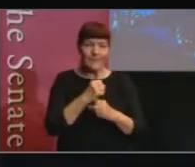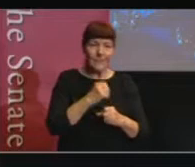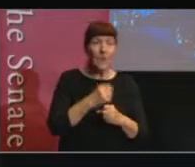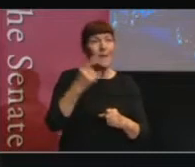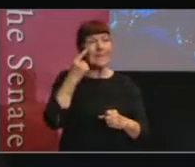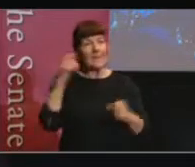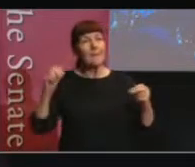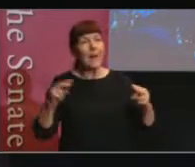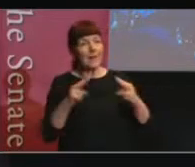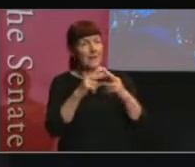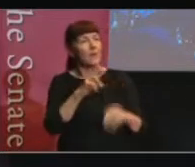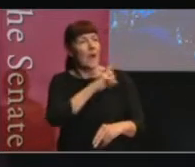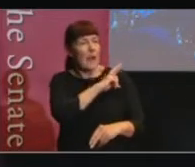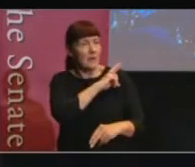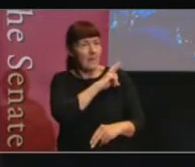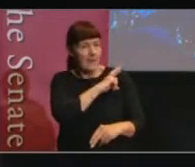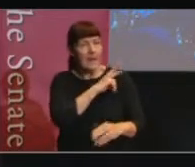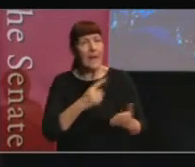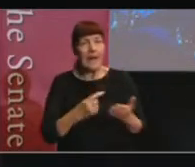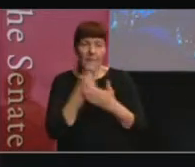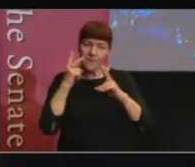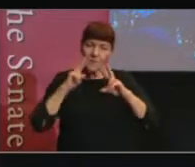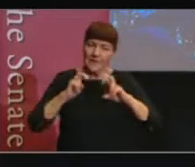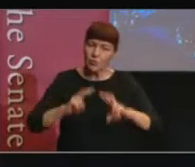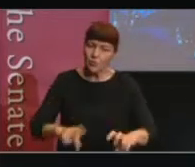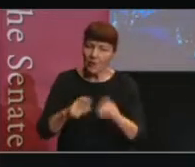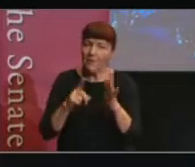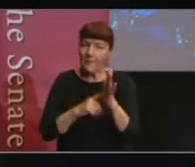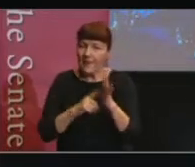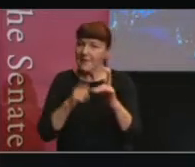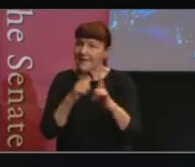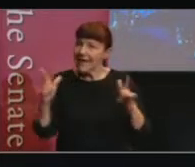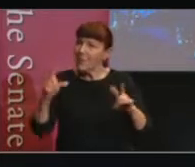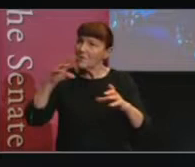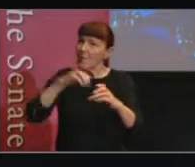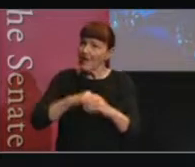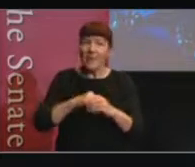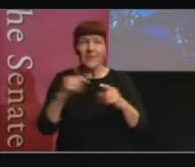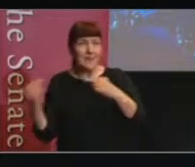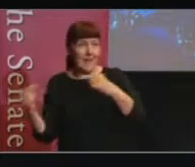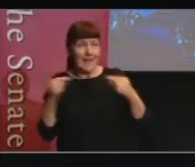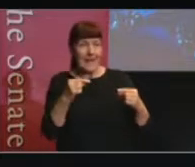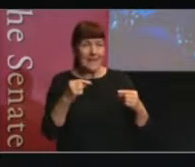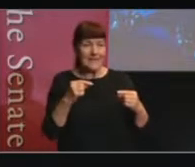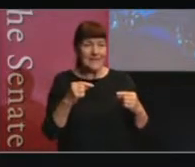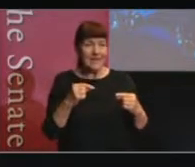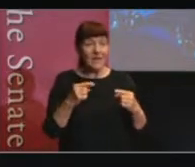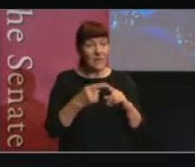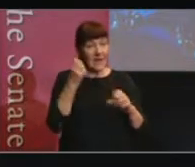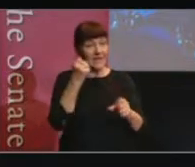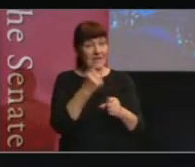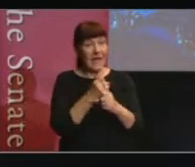coming out of that scrutiny of bills language in the debates. And in the marriage equality example,